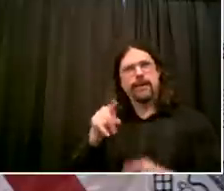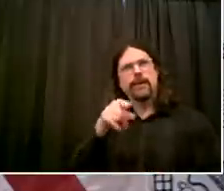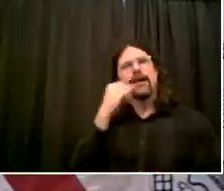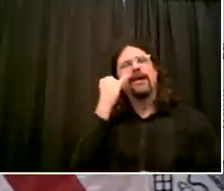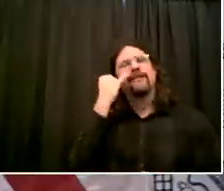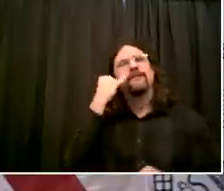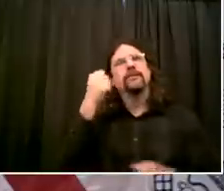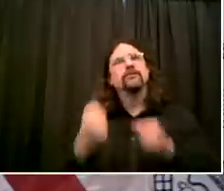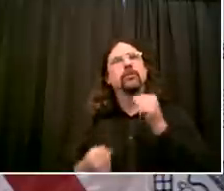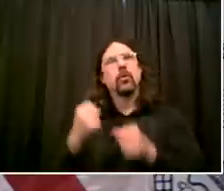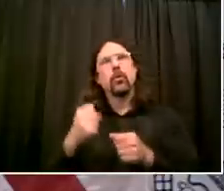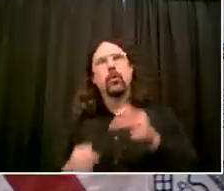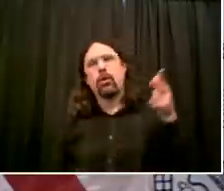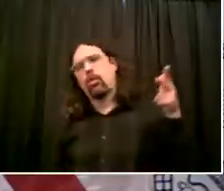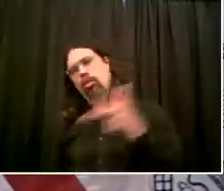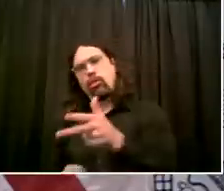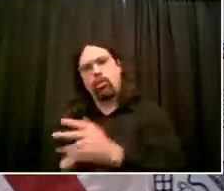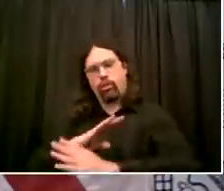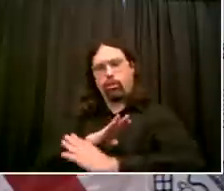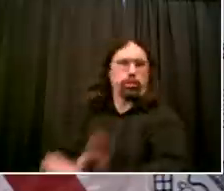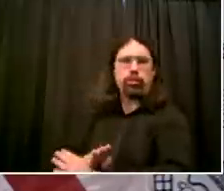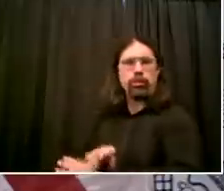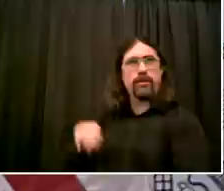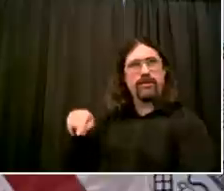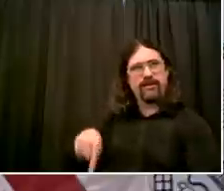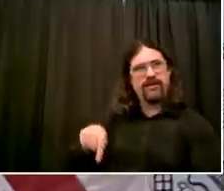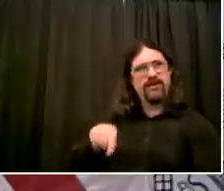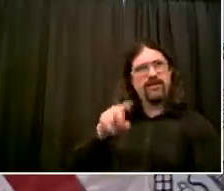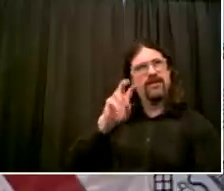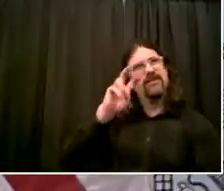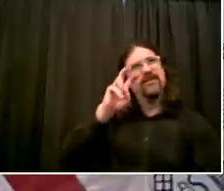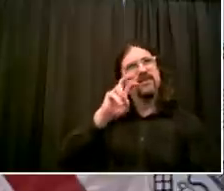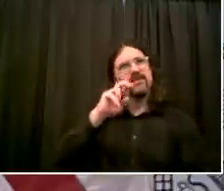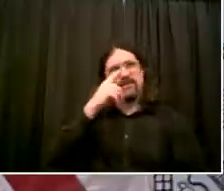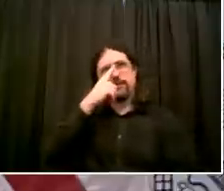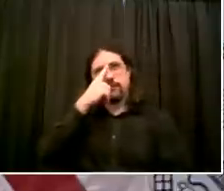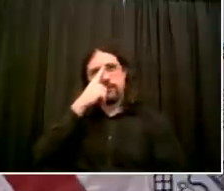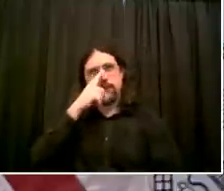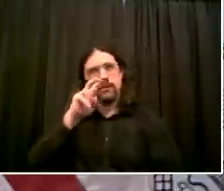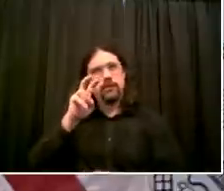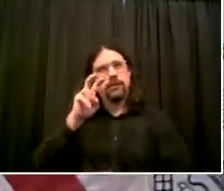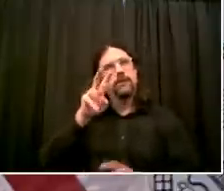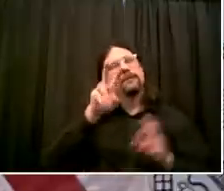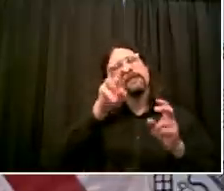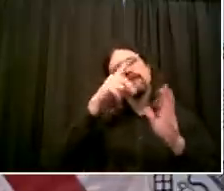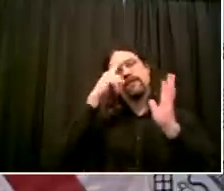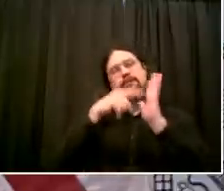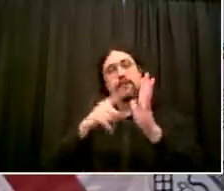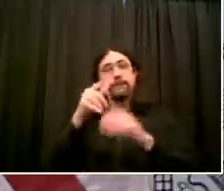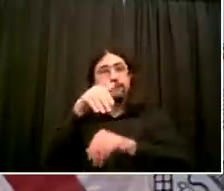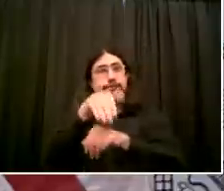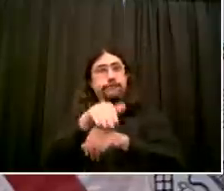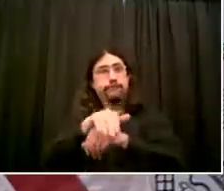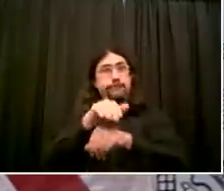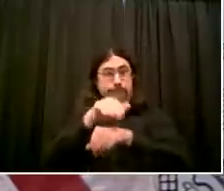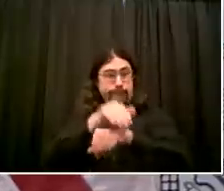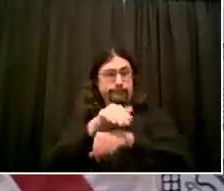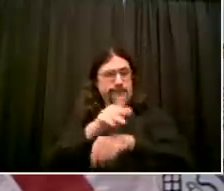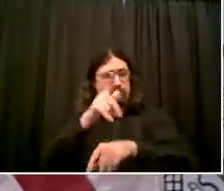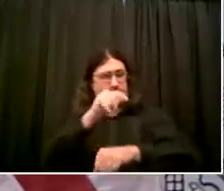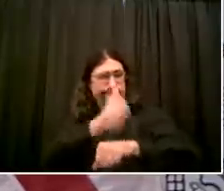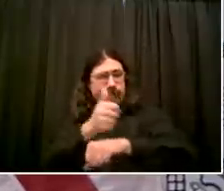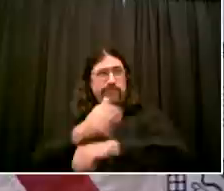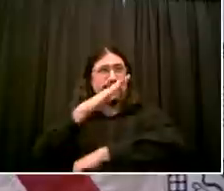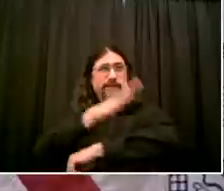in alternate side spaces where their car is just sitting there all week. They might be in a Wednesday space right now with no plans to move it. So what do you